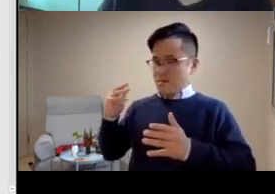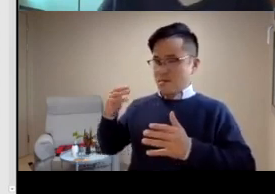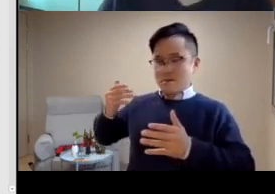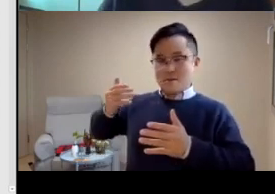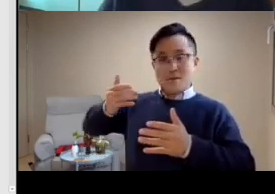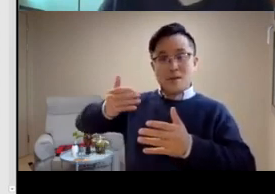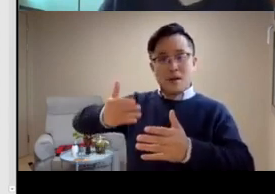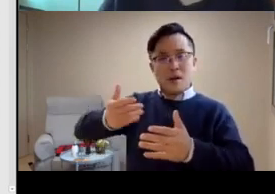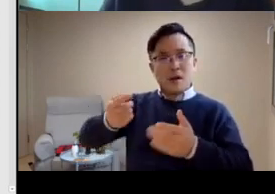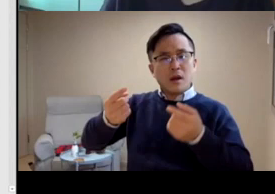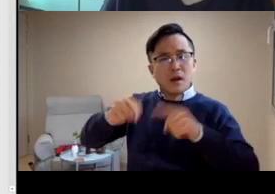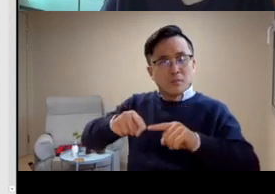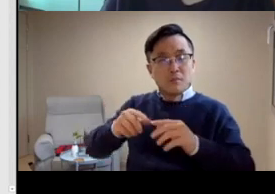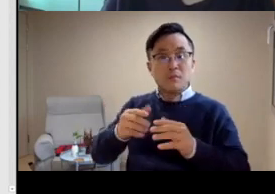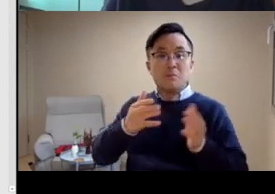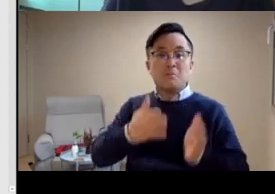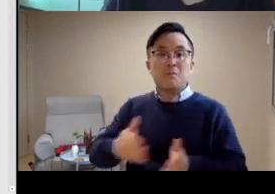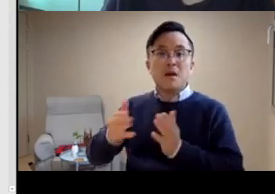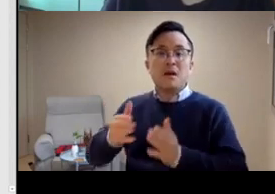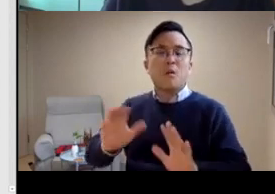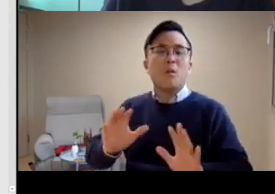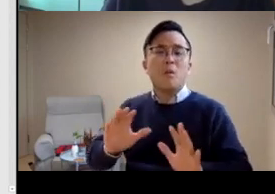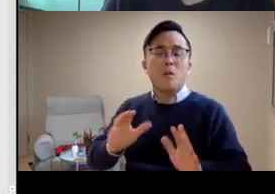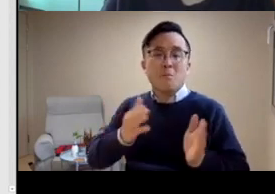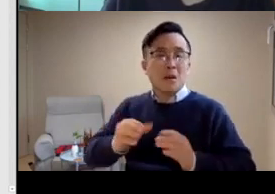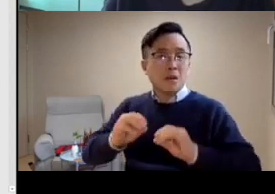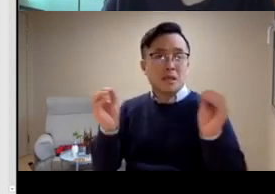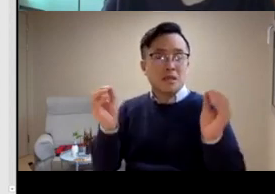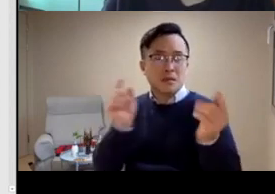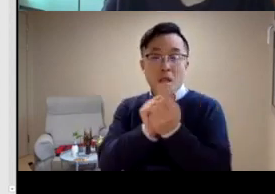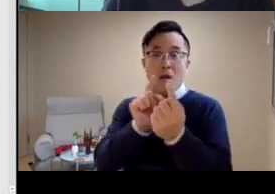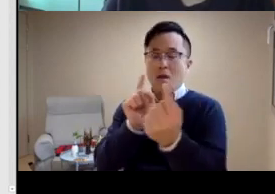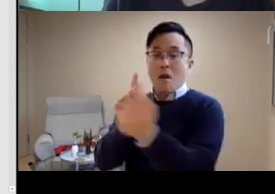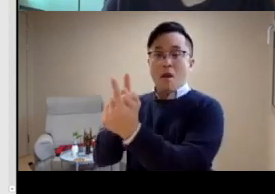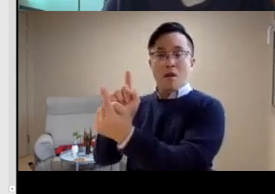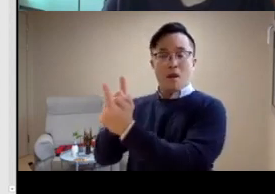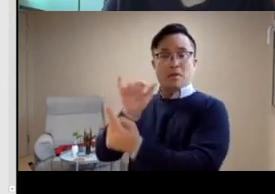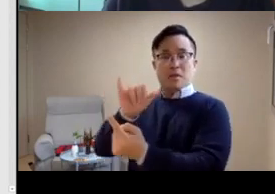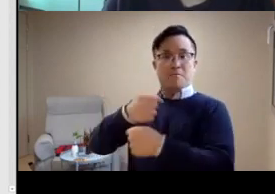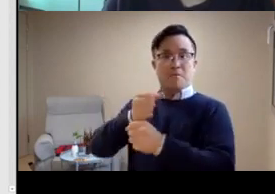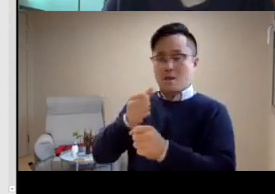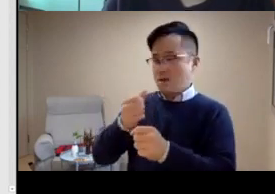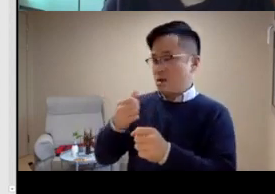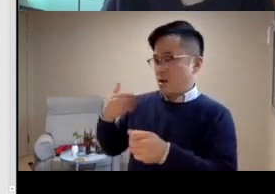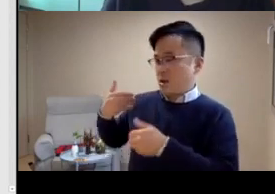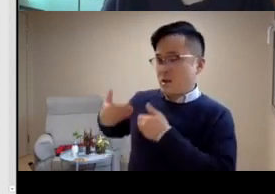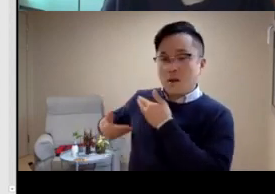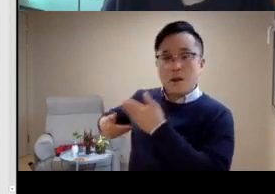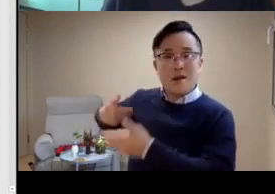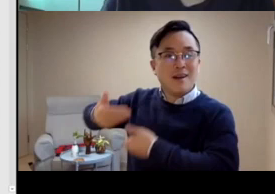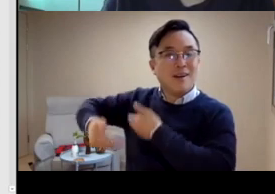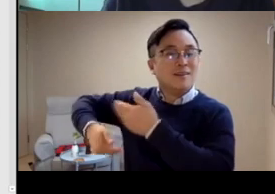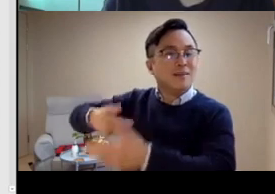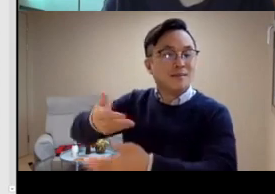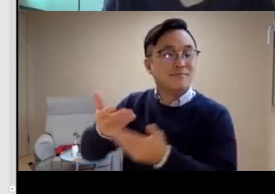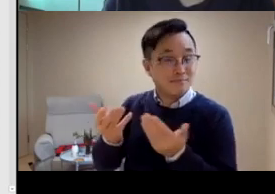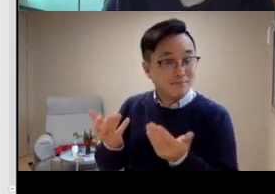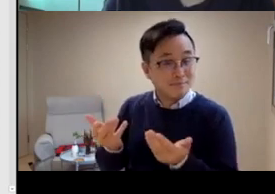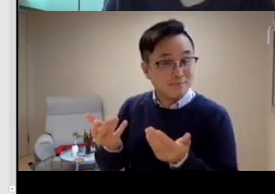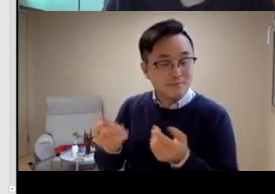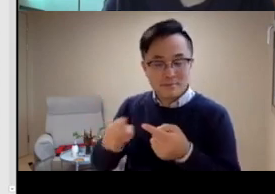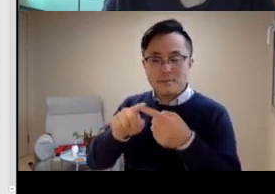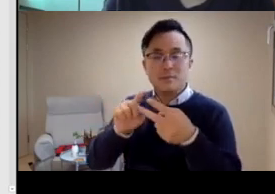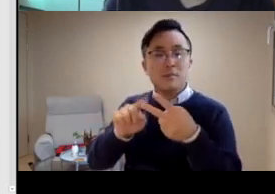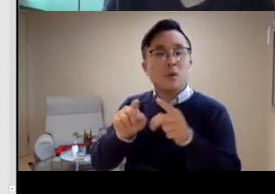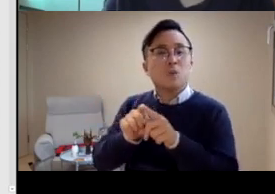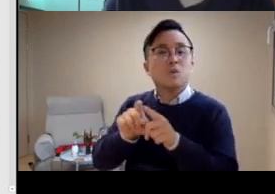So, you know, I just I just said we have a story, a historical story to present. One of the important parts of that